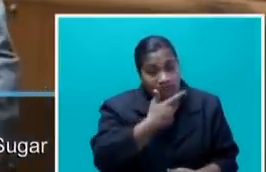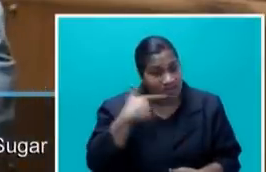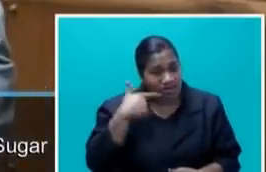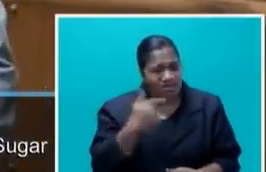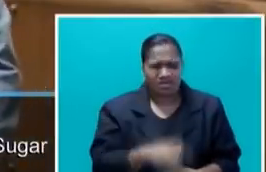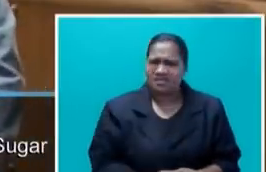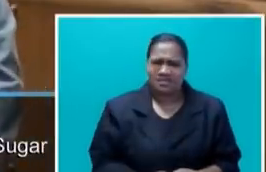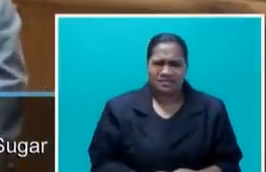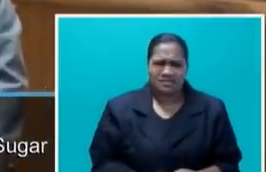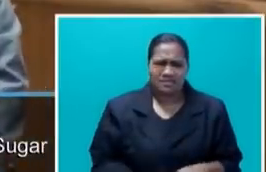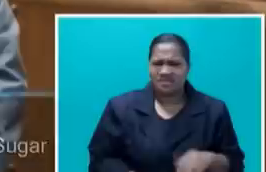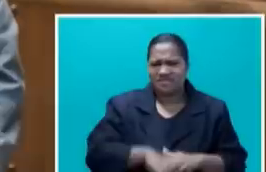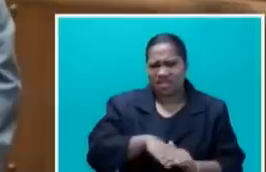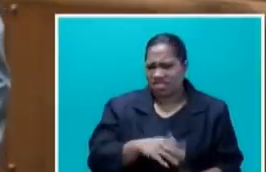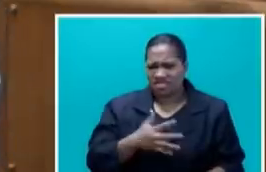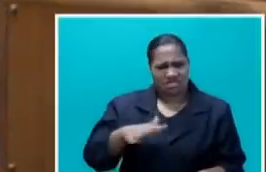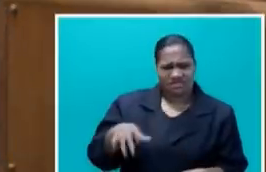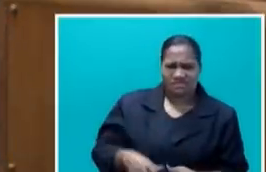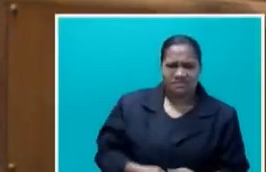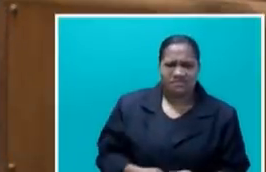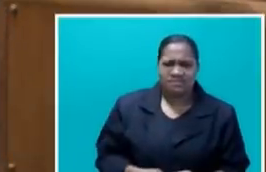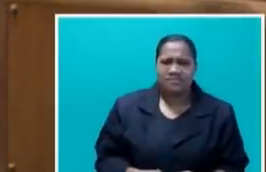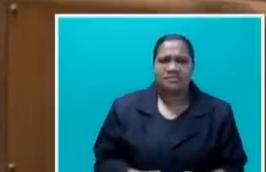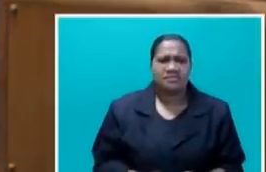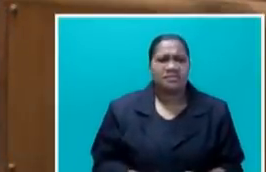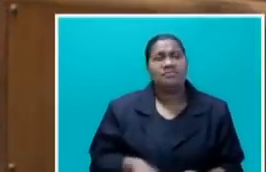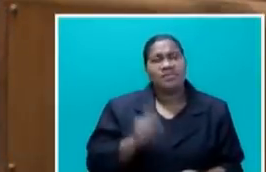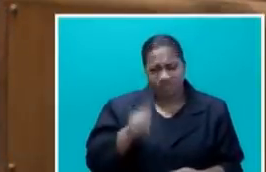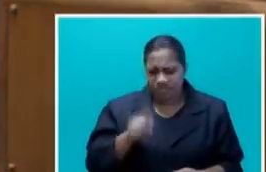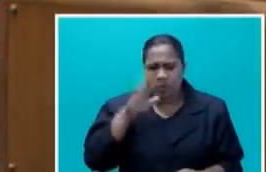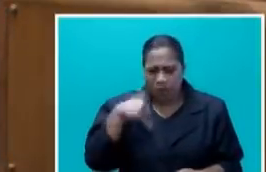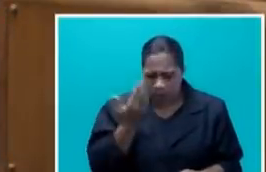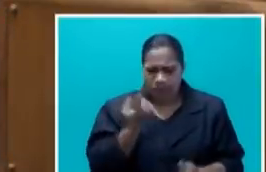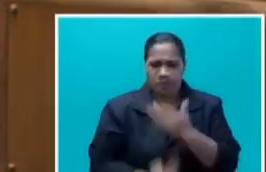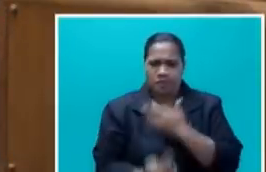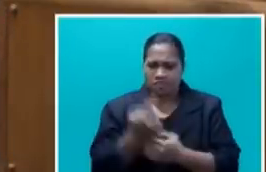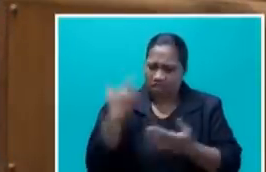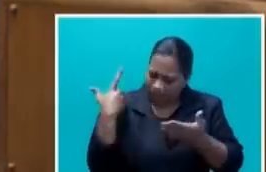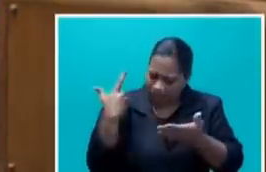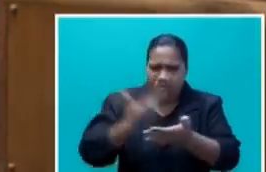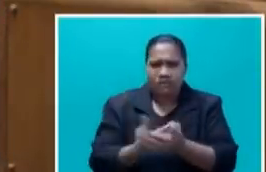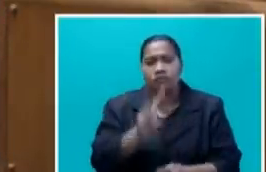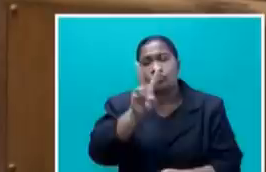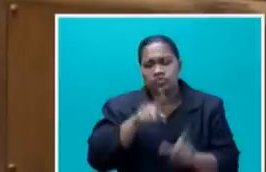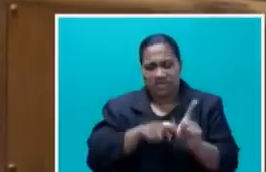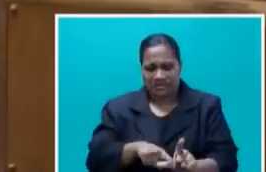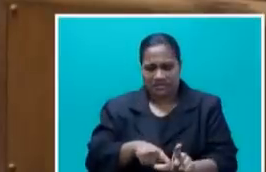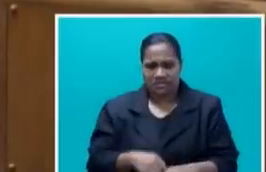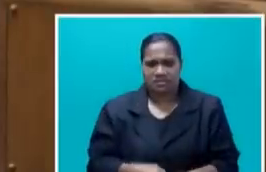of sarcasm. But that has been a hallmark throughout the last two years or so